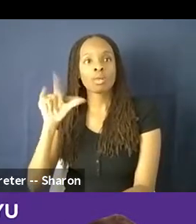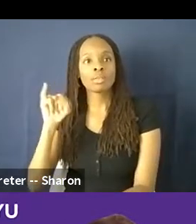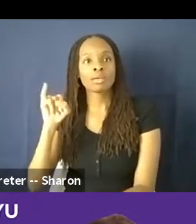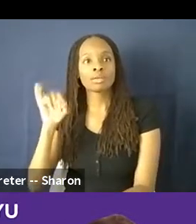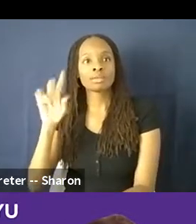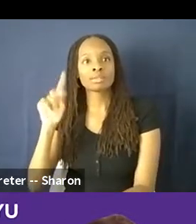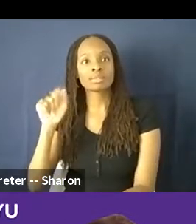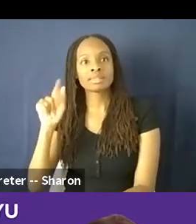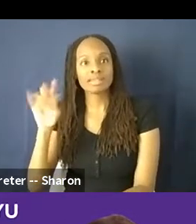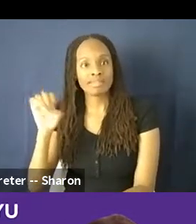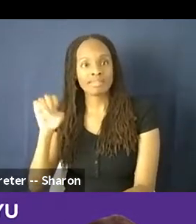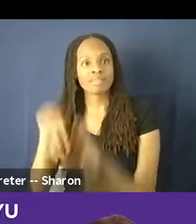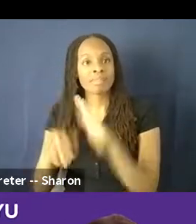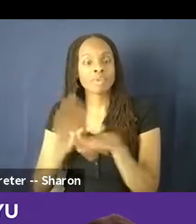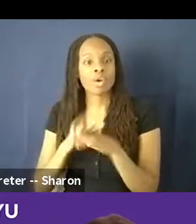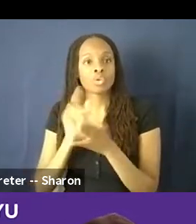research studies online.